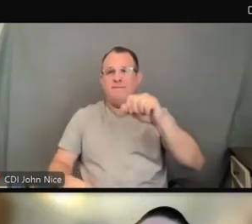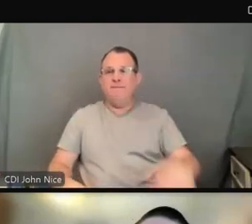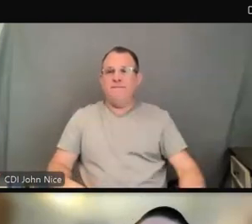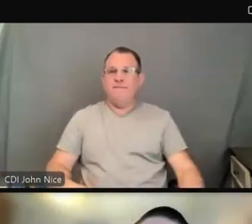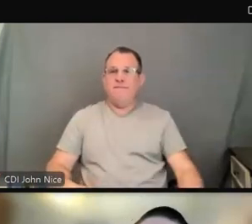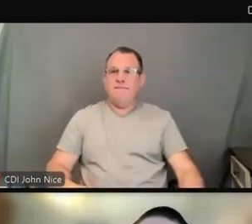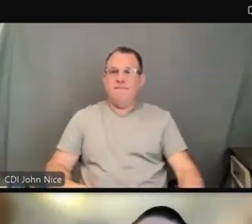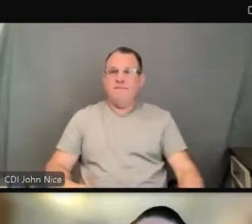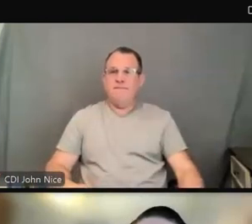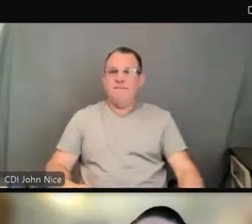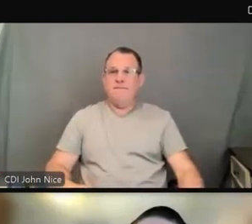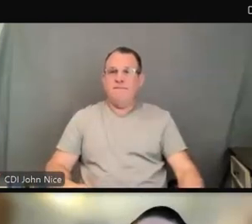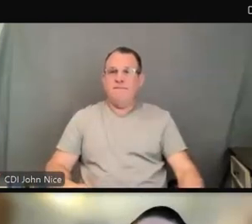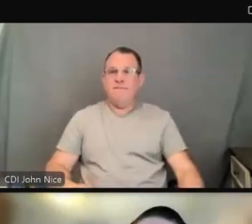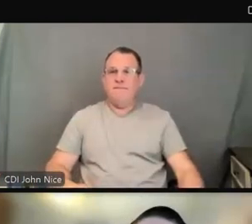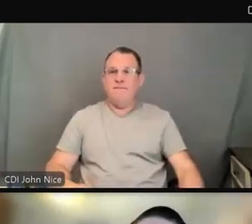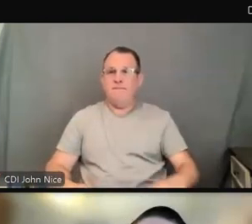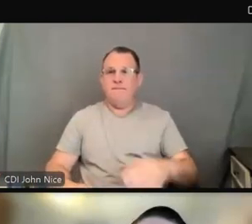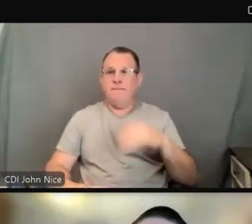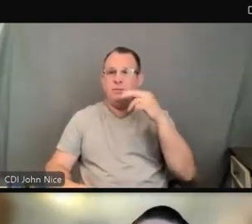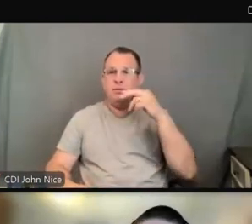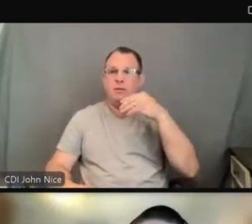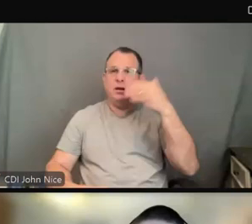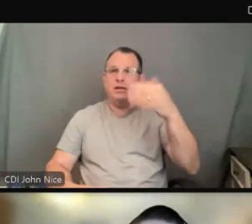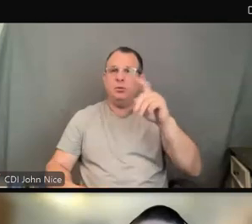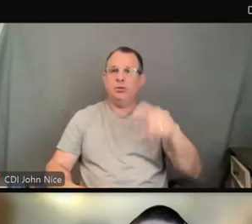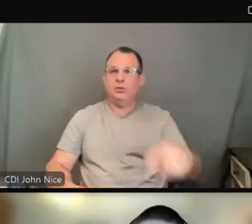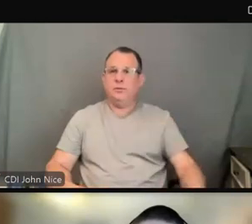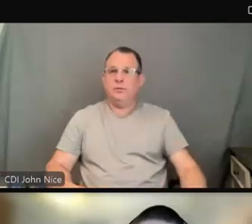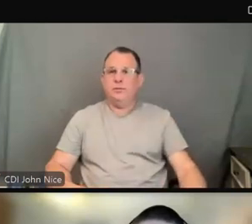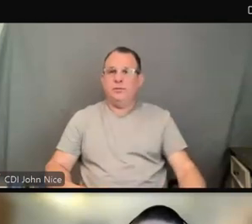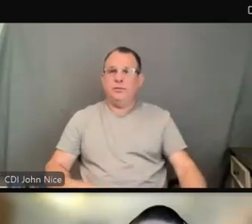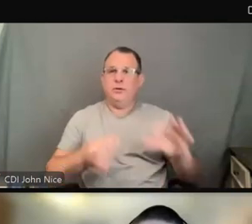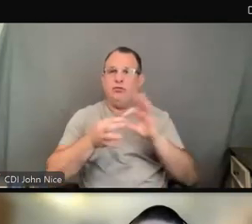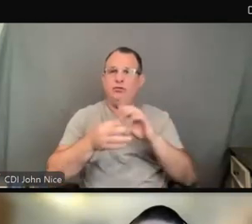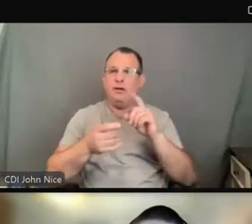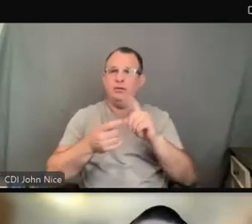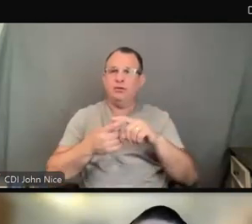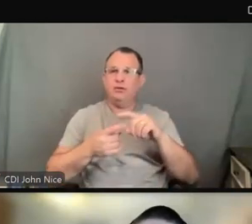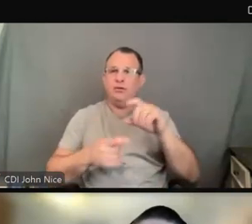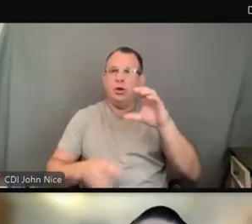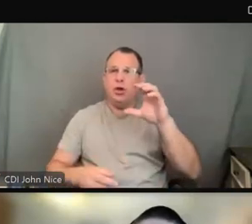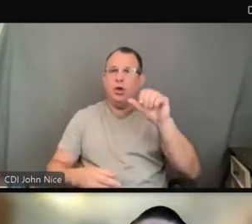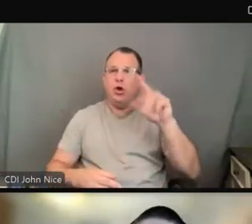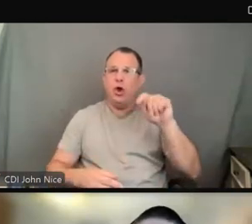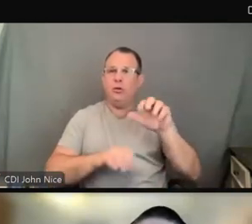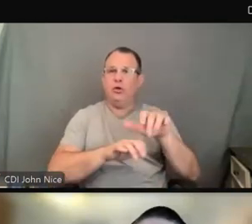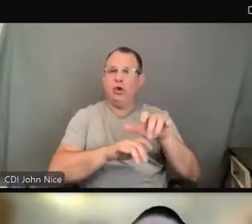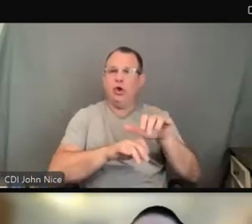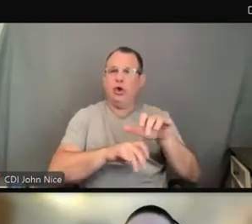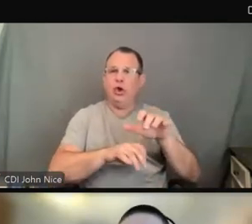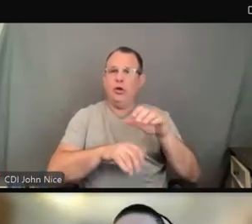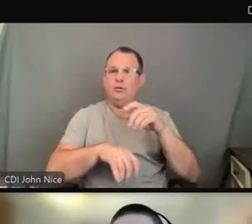The next question asks about CART, or real-time captioning. For telehealth